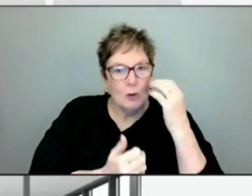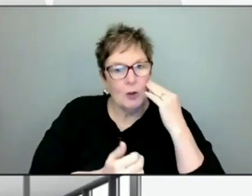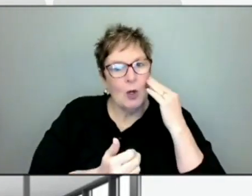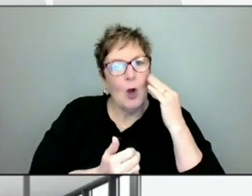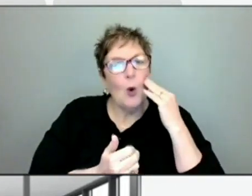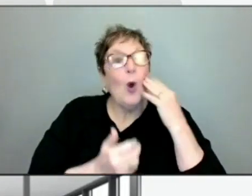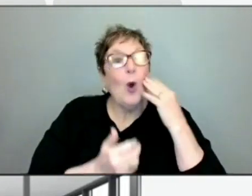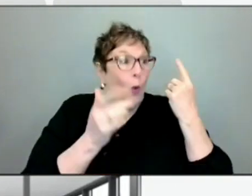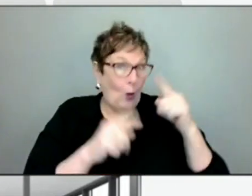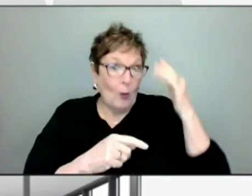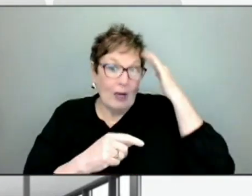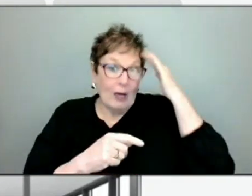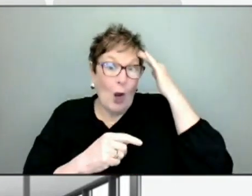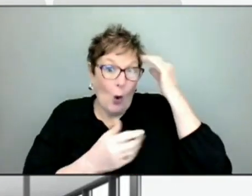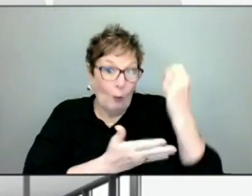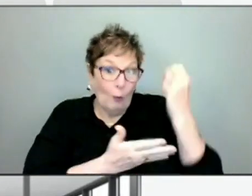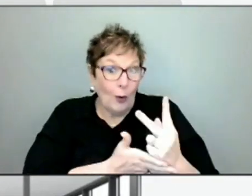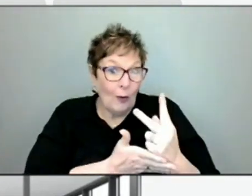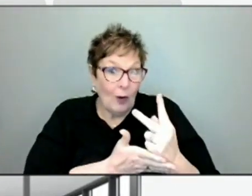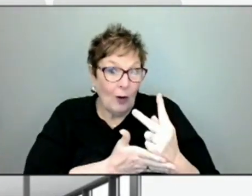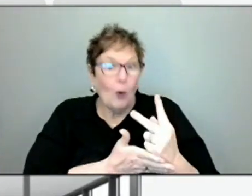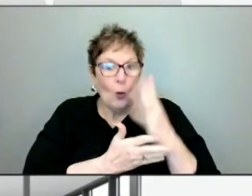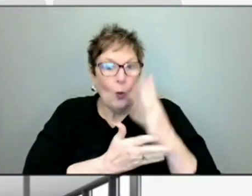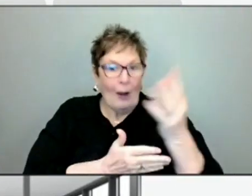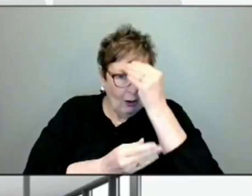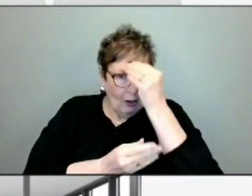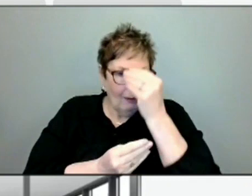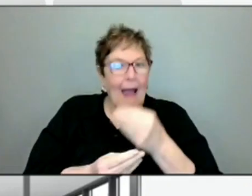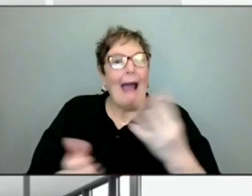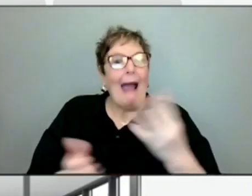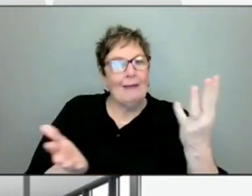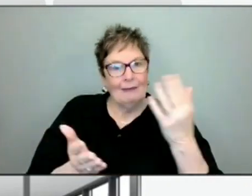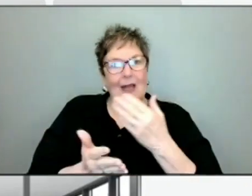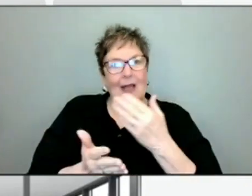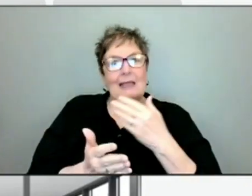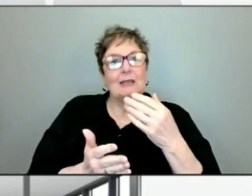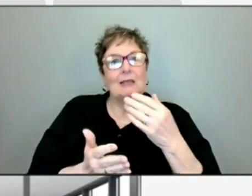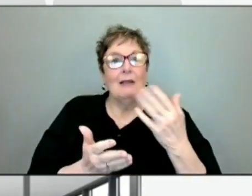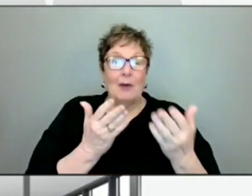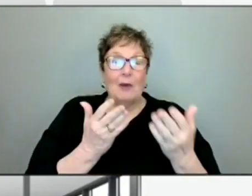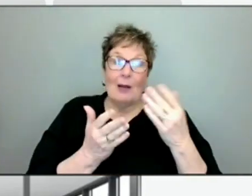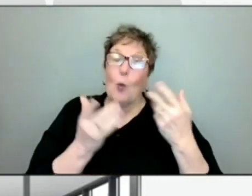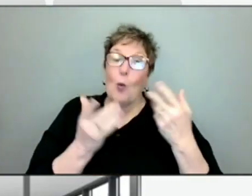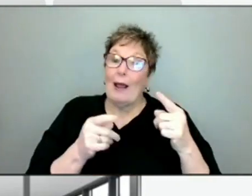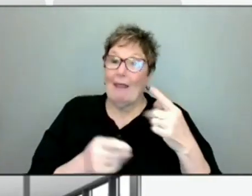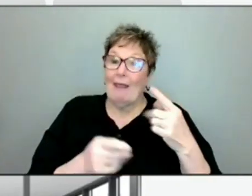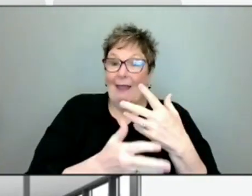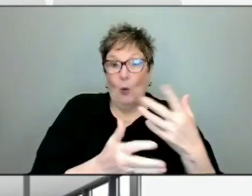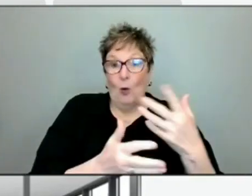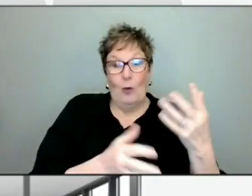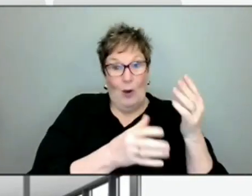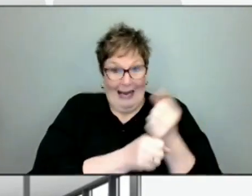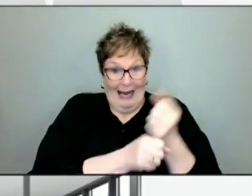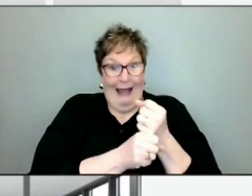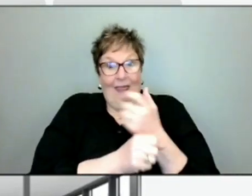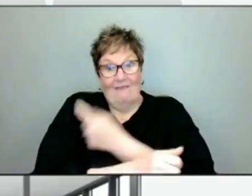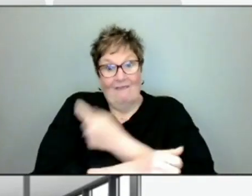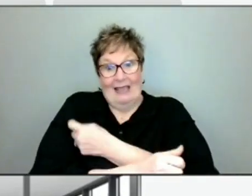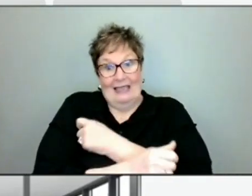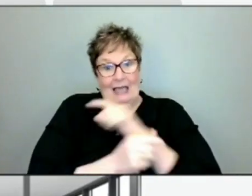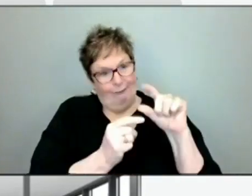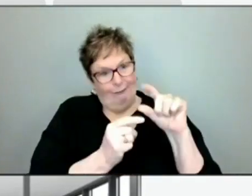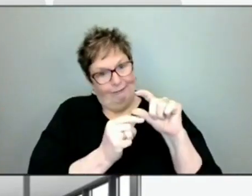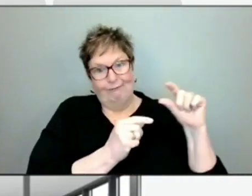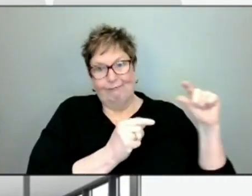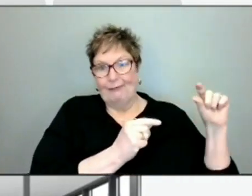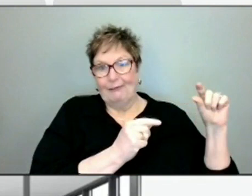been approved, we will be making vaccine available as soon as the vaccine is in our hands. So just to know that